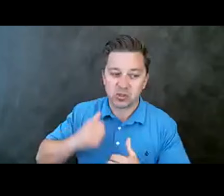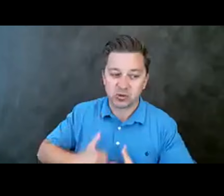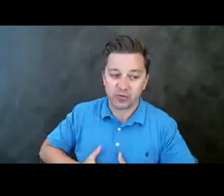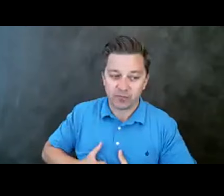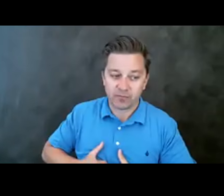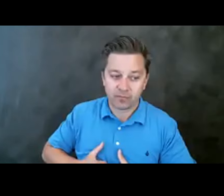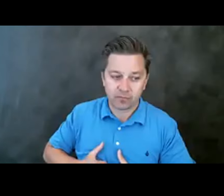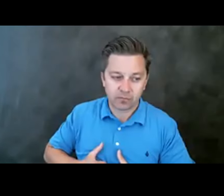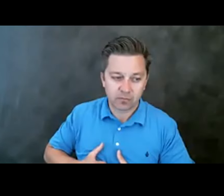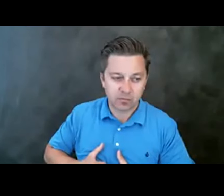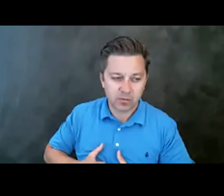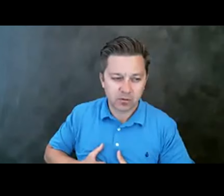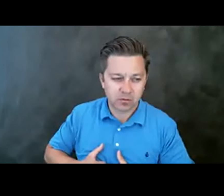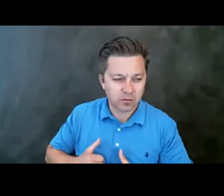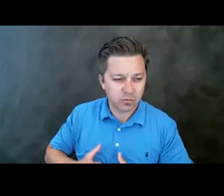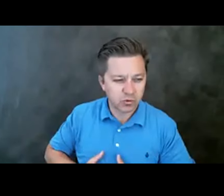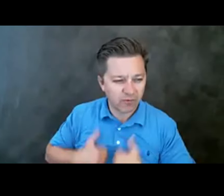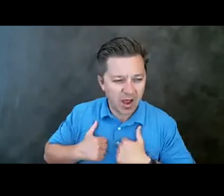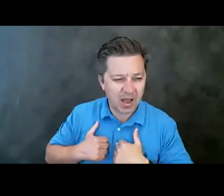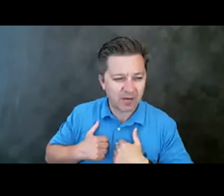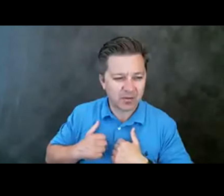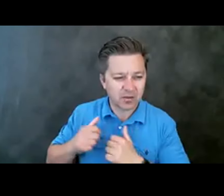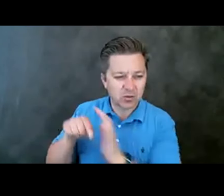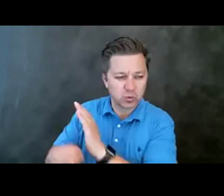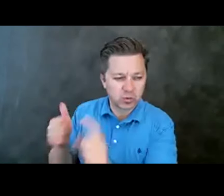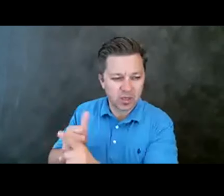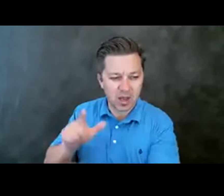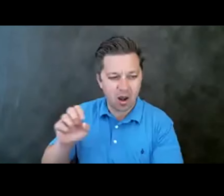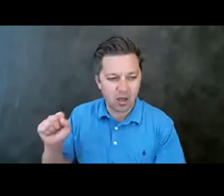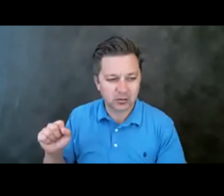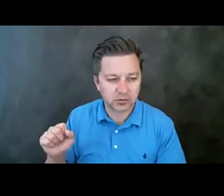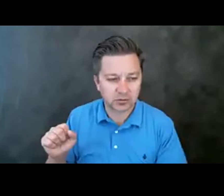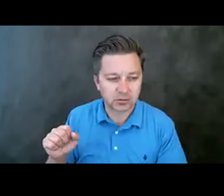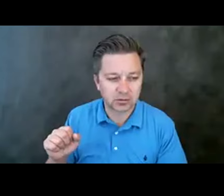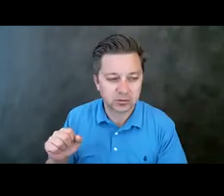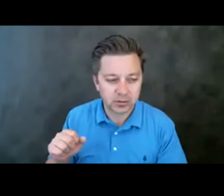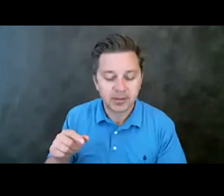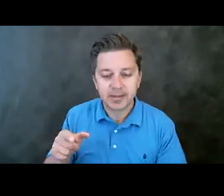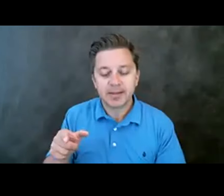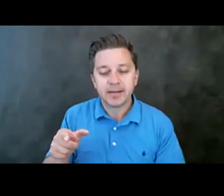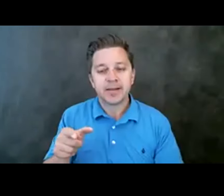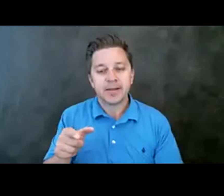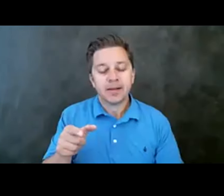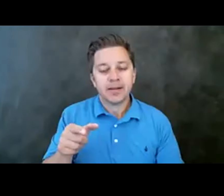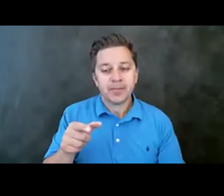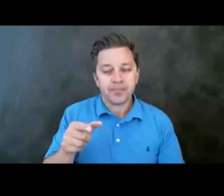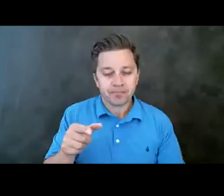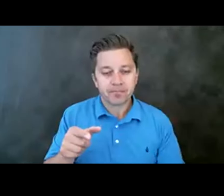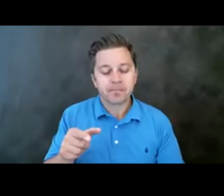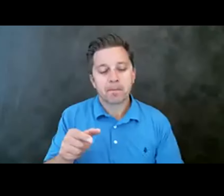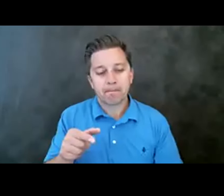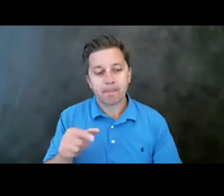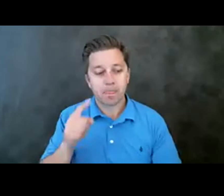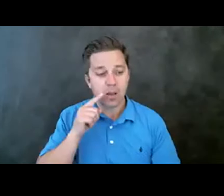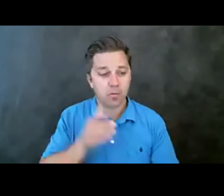it's looking for, you know, survivors of suicide loss support groups, AFSP, and I'm sure, uh, through this effort here, through your